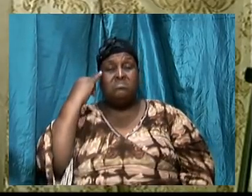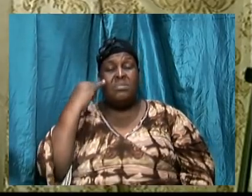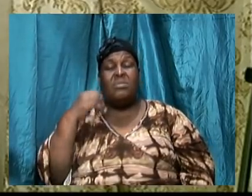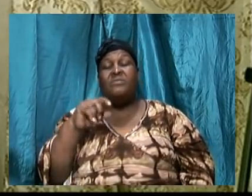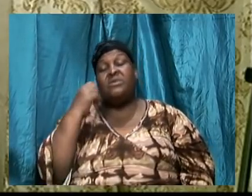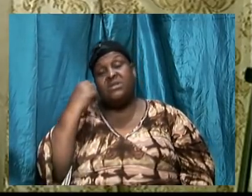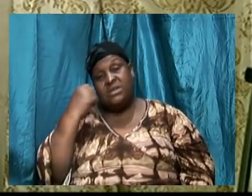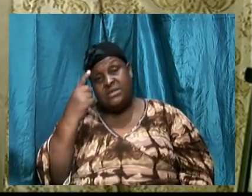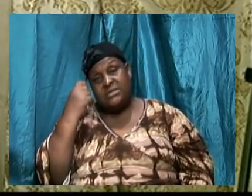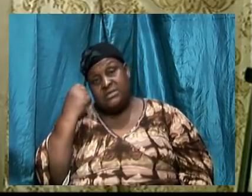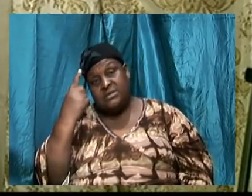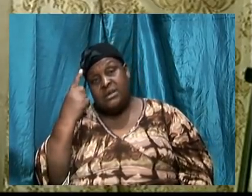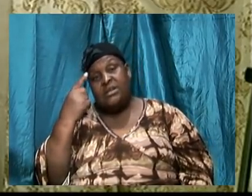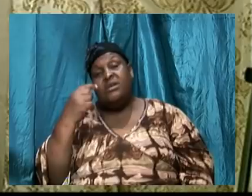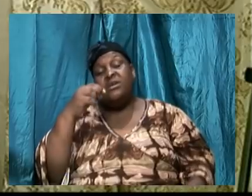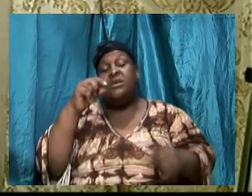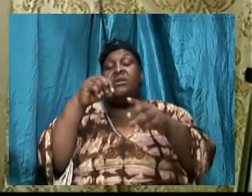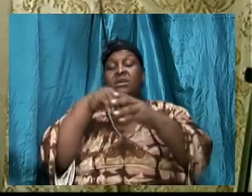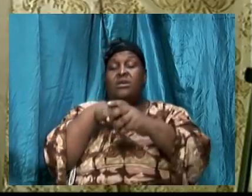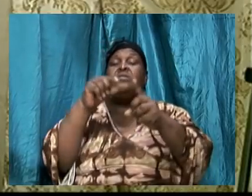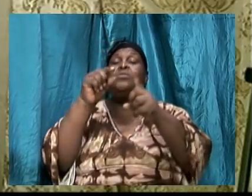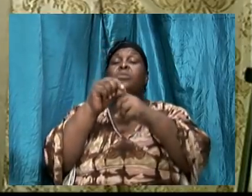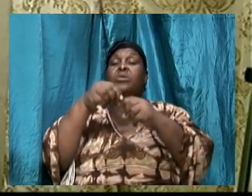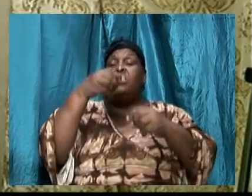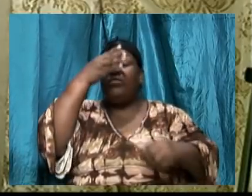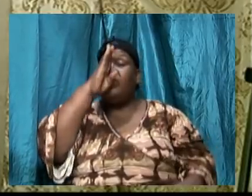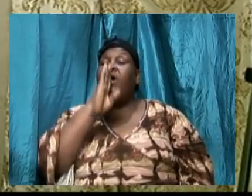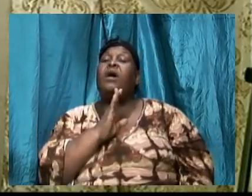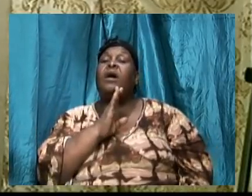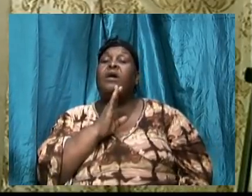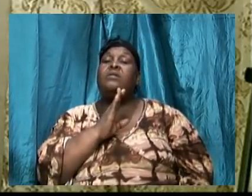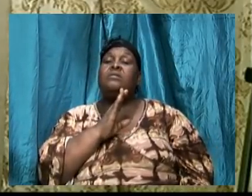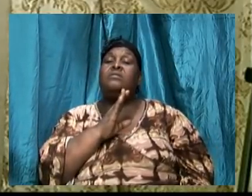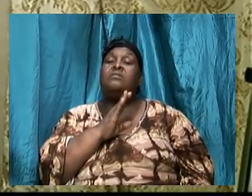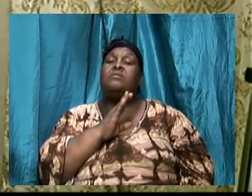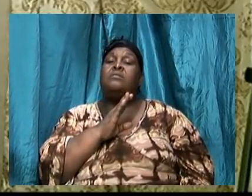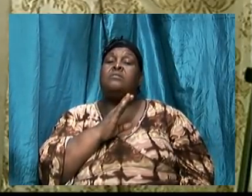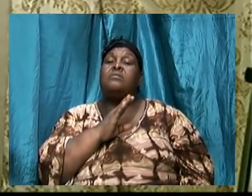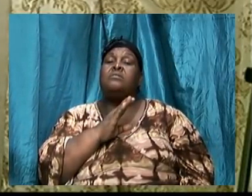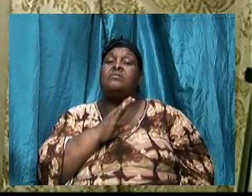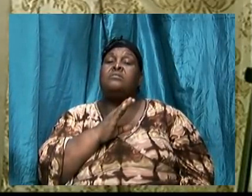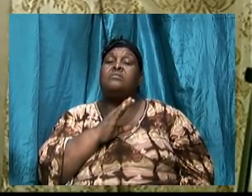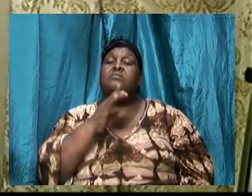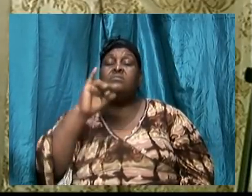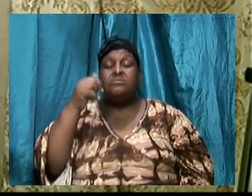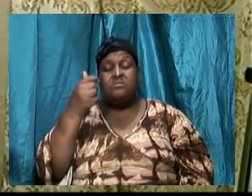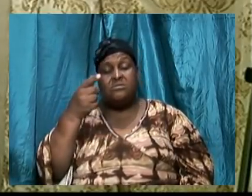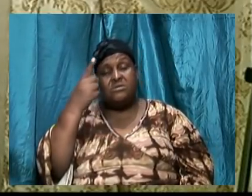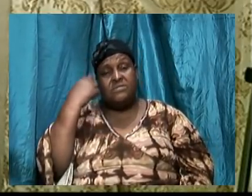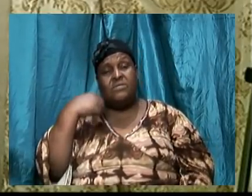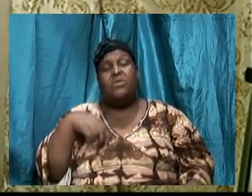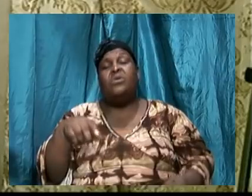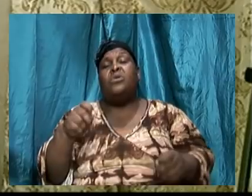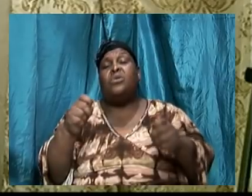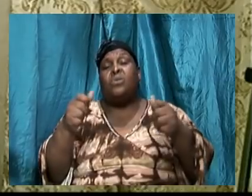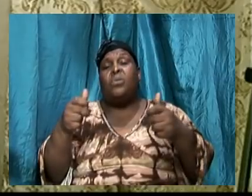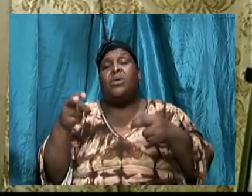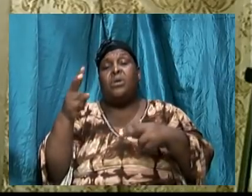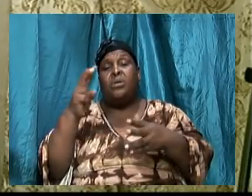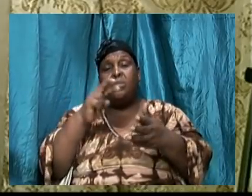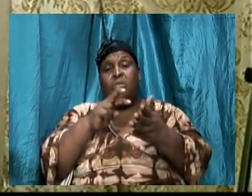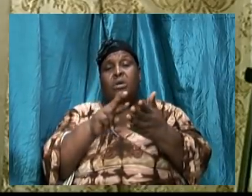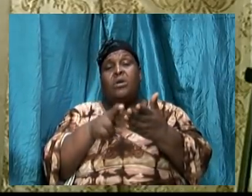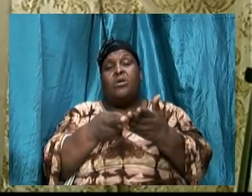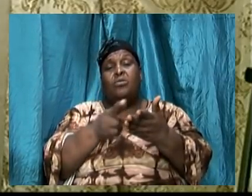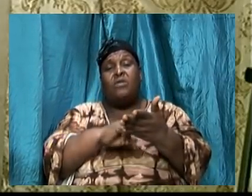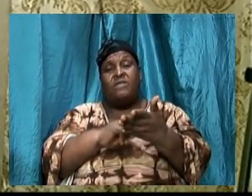deeper. And so it is very important. Just for a quick review, and then we push ahead. We,